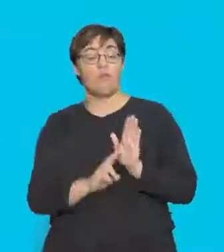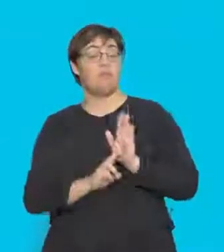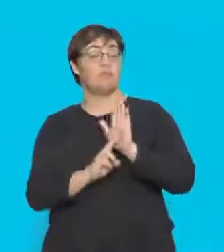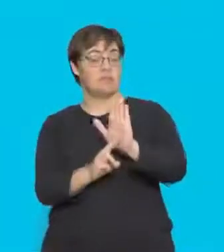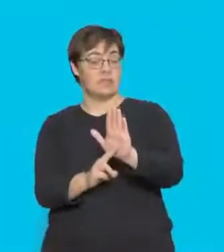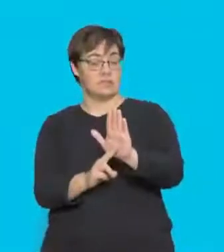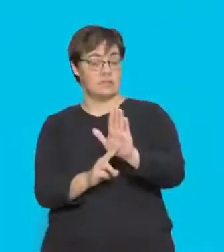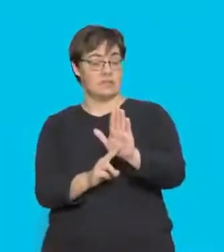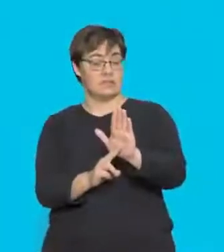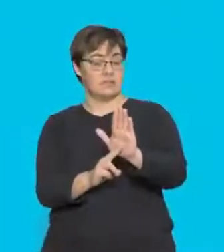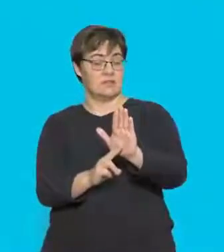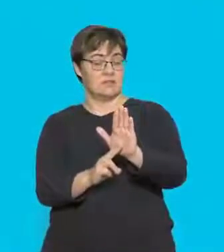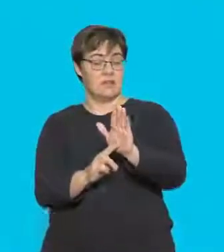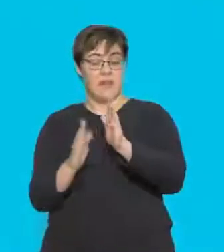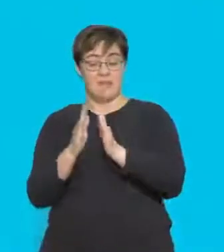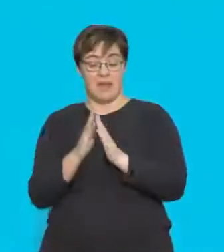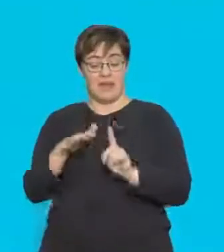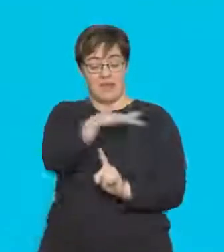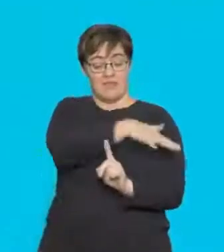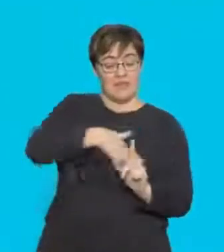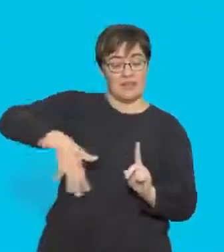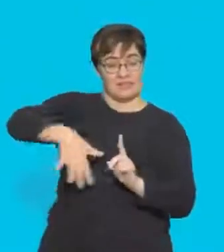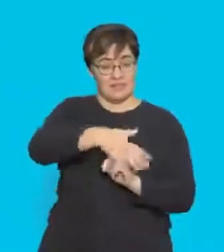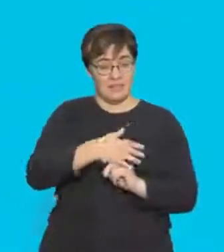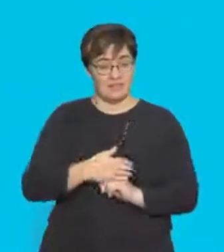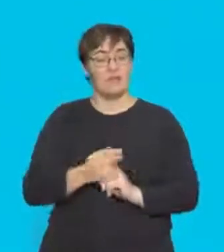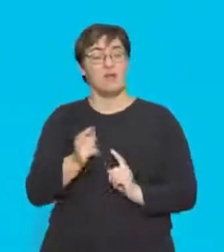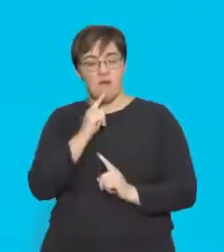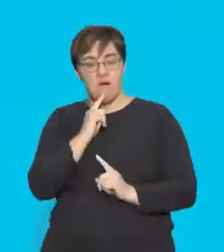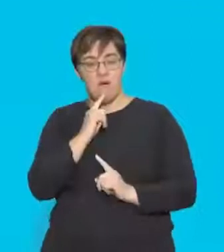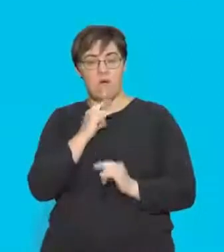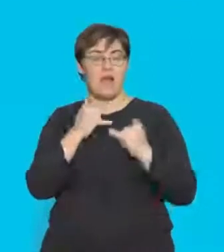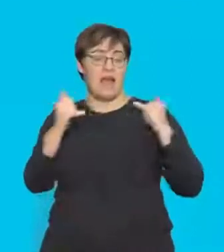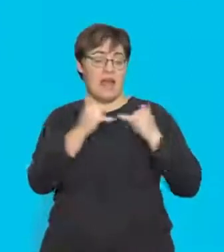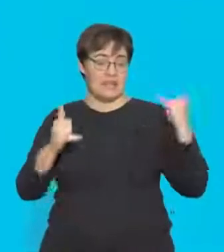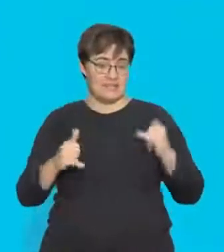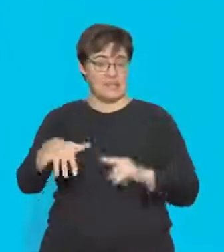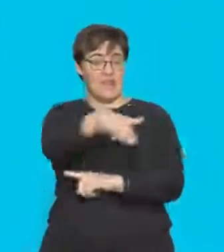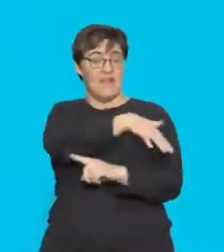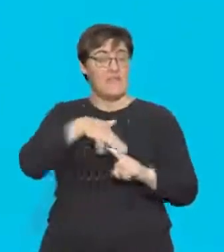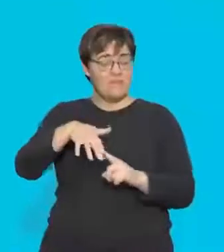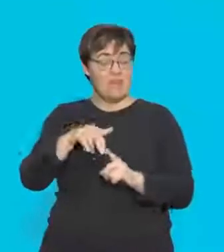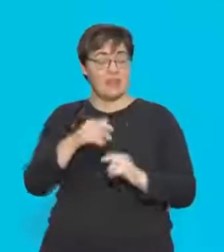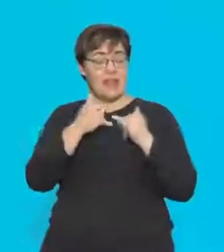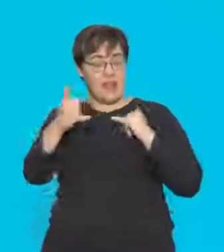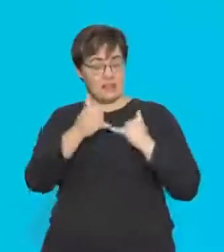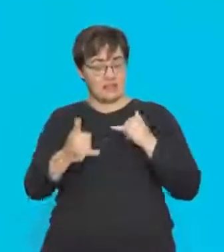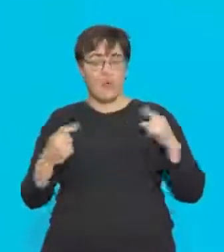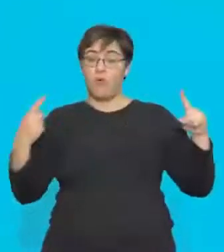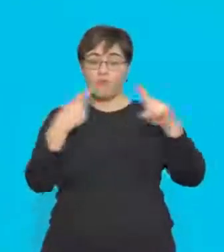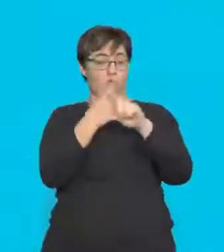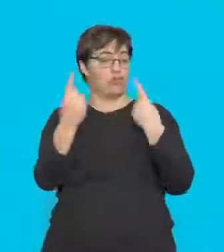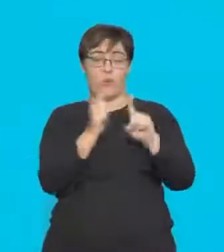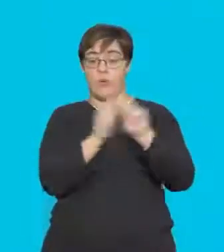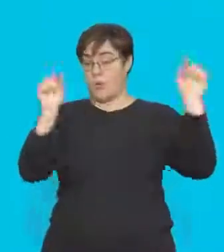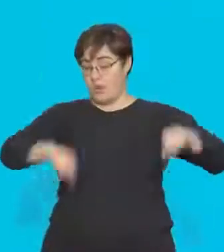represent this magnetic field in terms of field lines. Now, remember, field lines may not cross